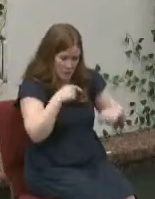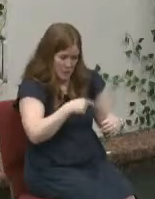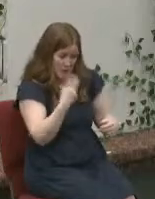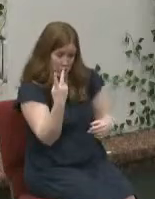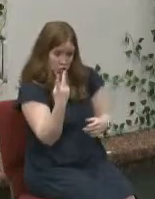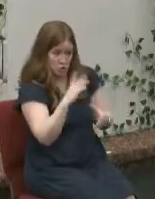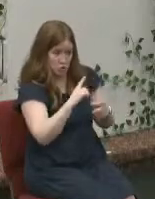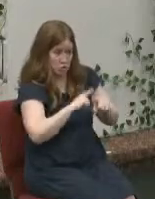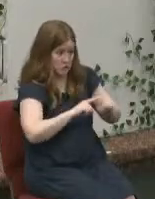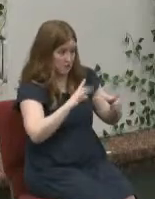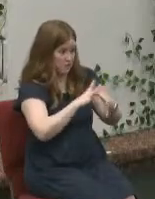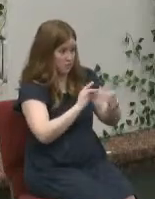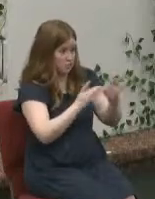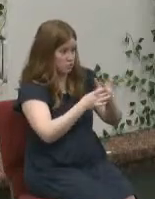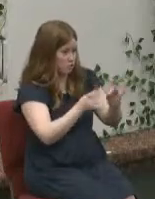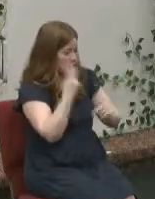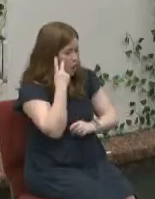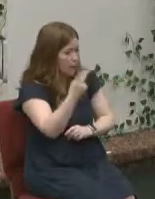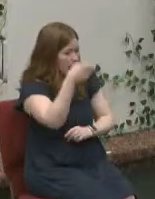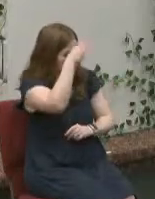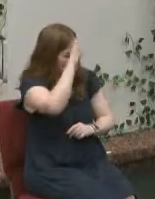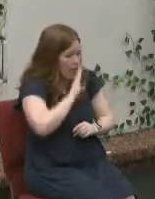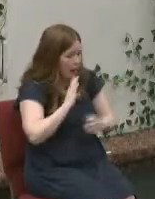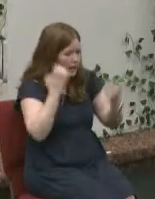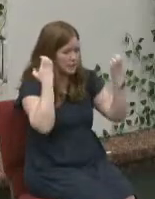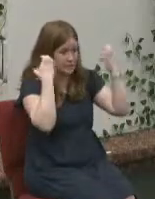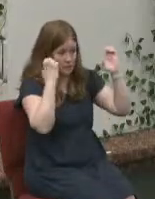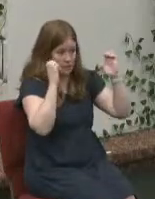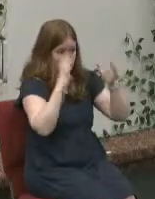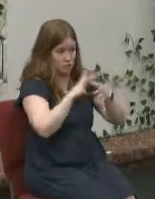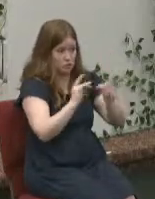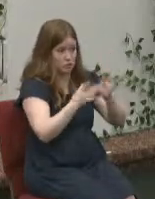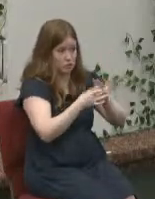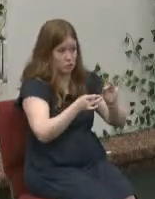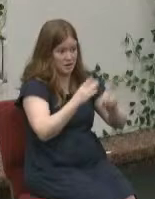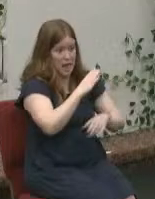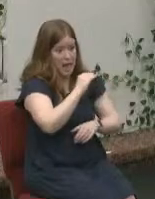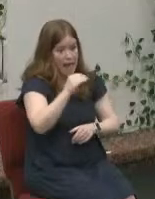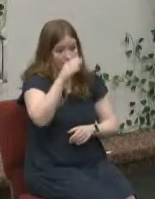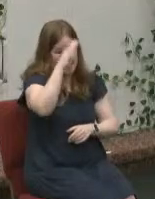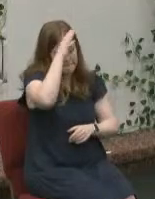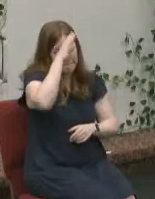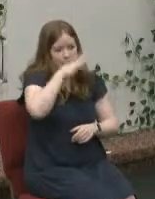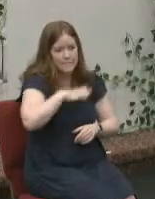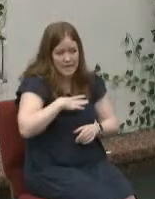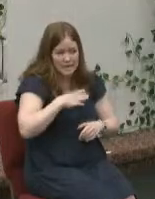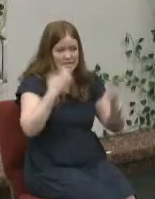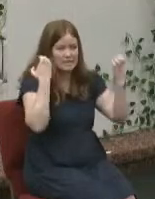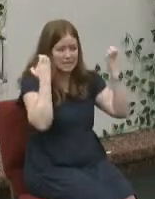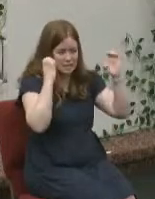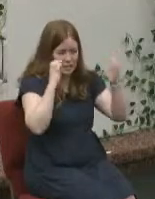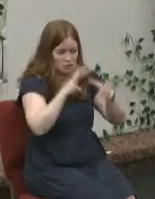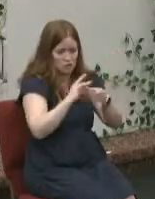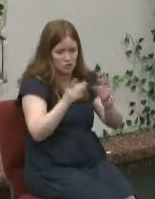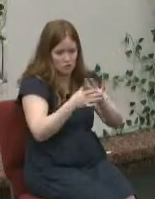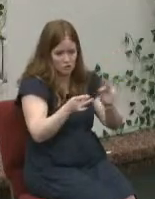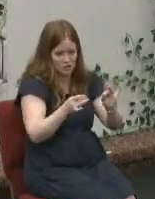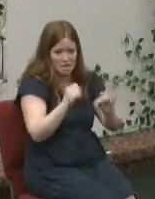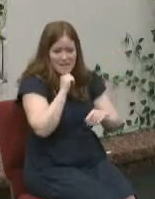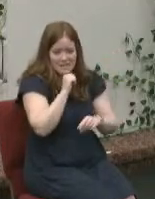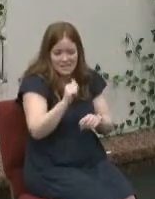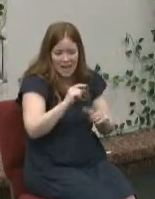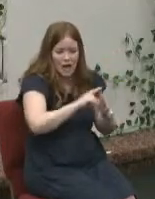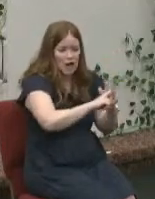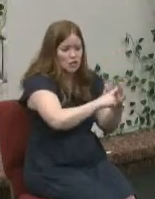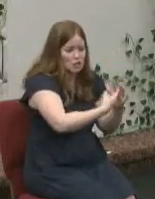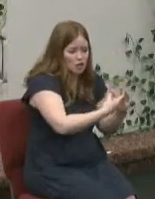i want to look at god's easter story and man's easter story the two stories do not begin with once upon a time and they